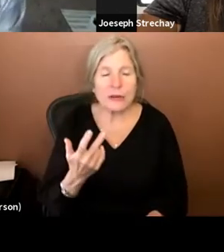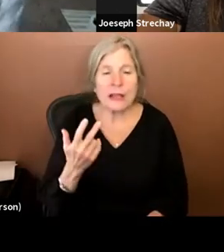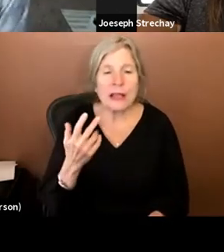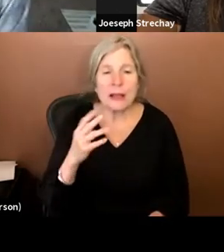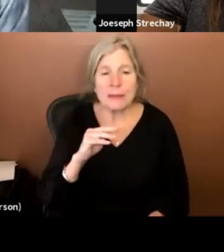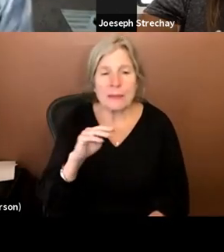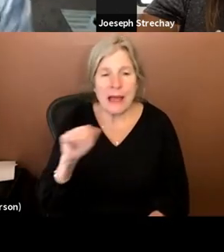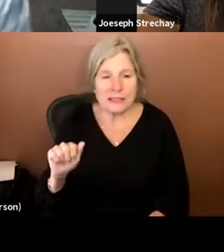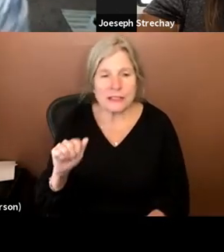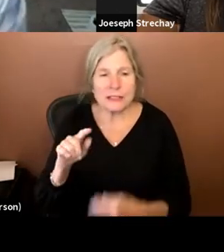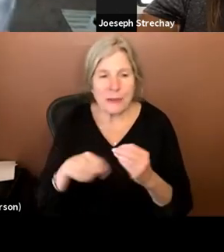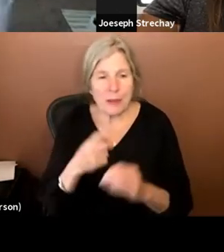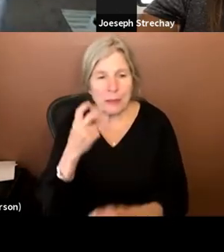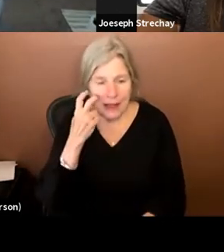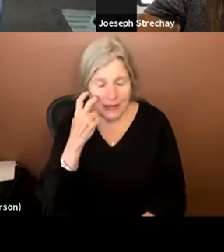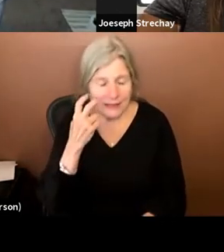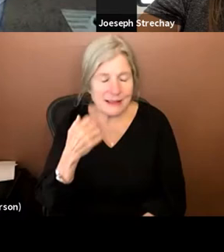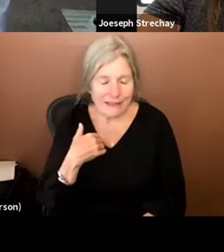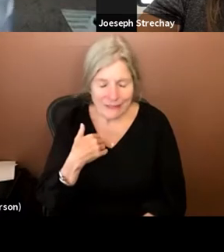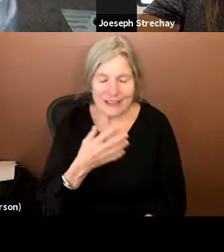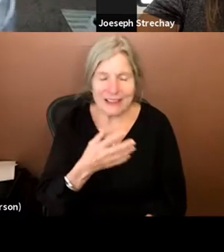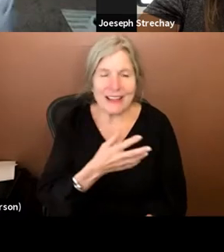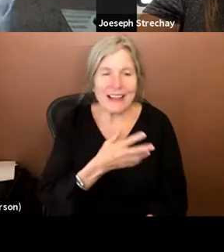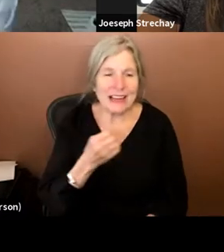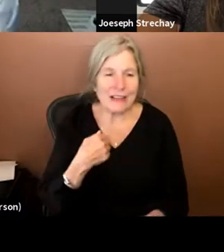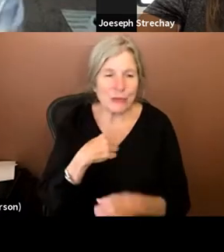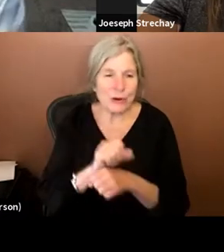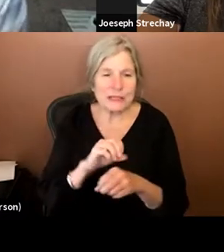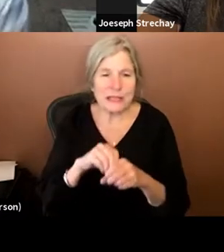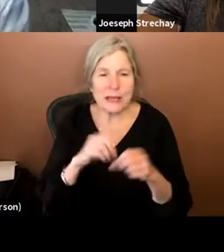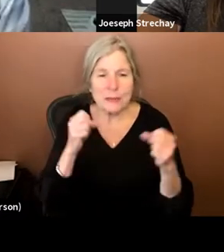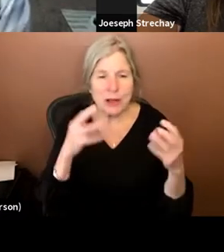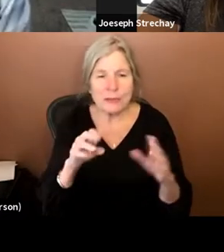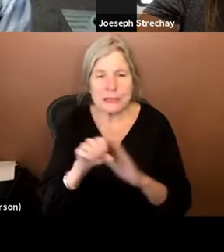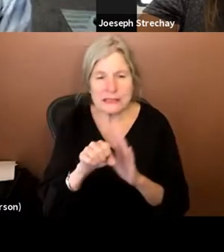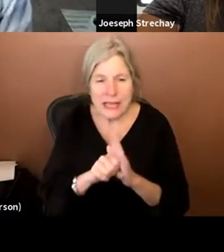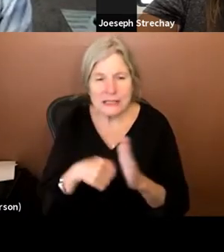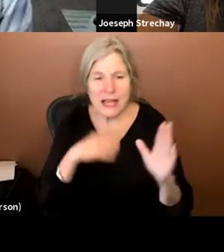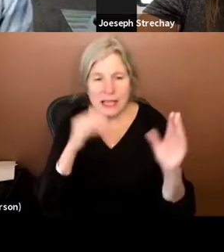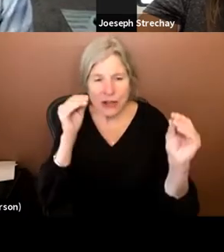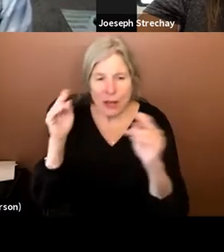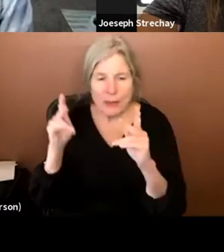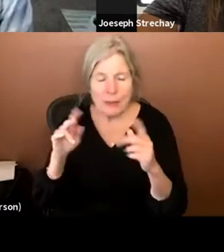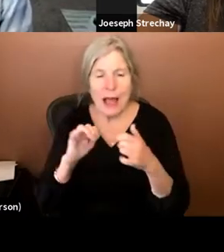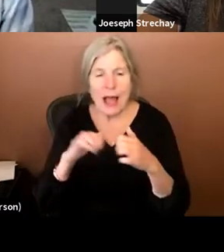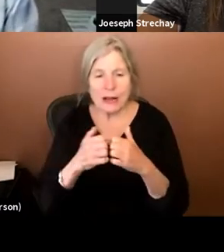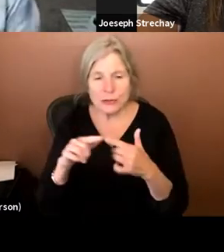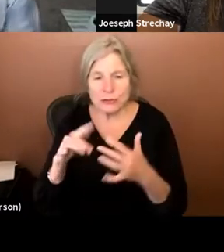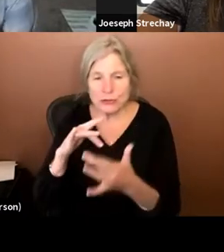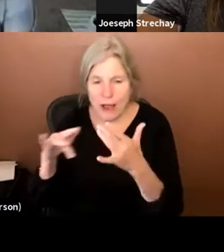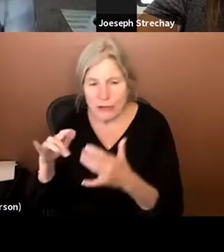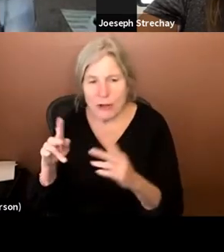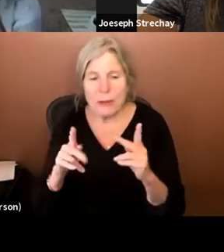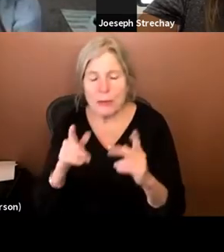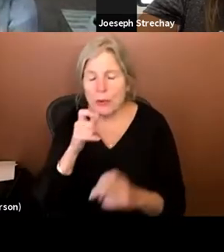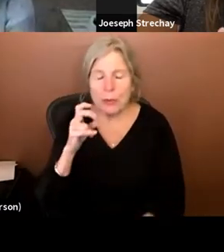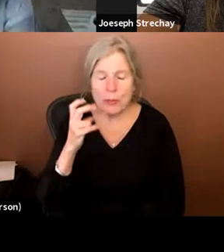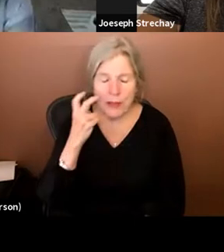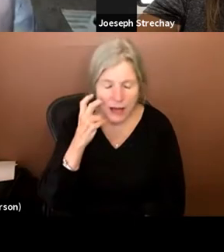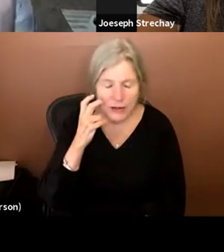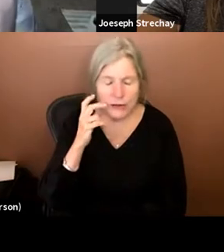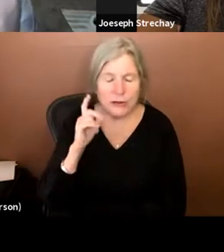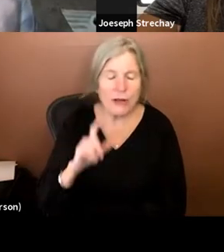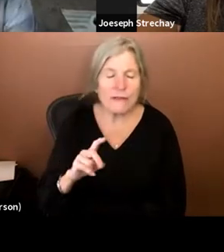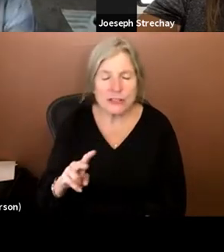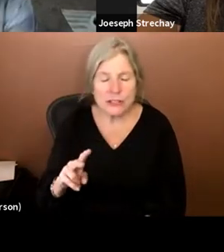around blindness. I've worked, uh, in multiple States where I taught people how to travel people who are blind or low vision, uh,